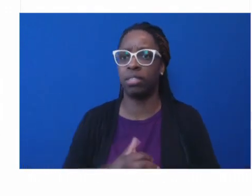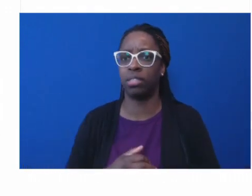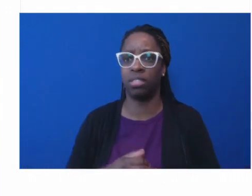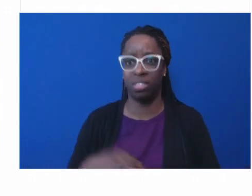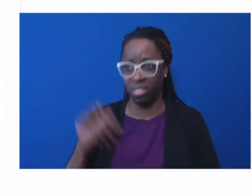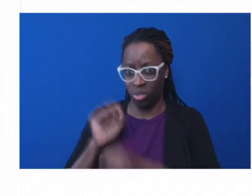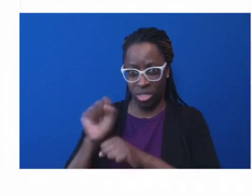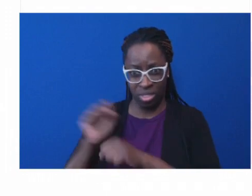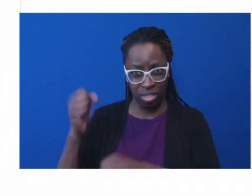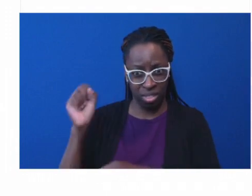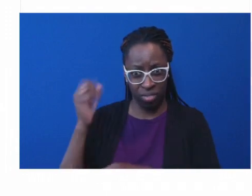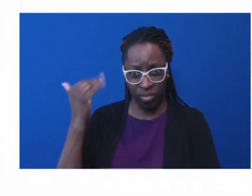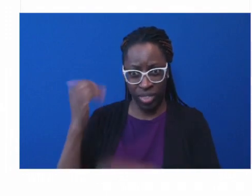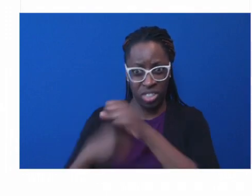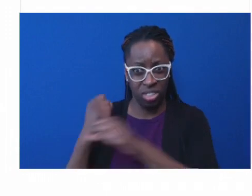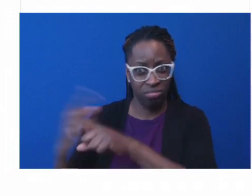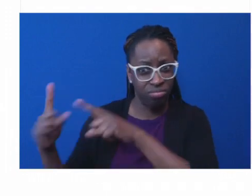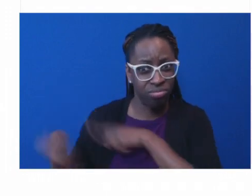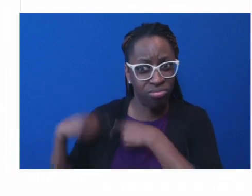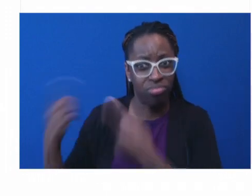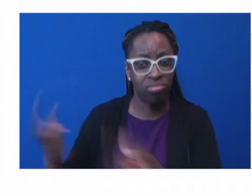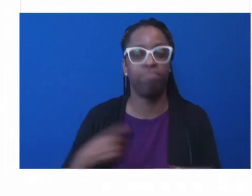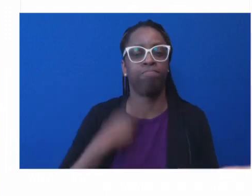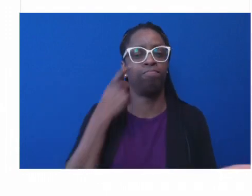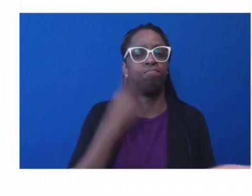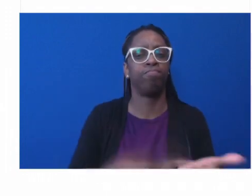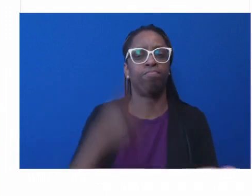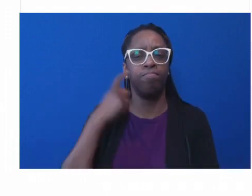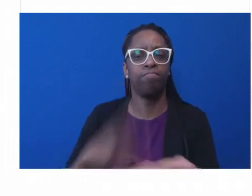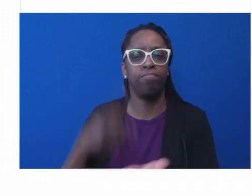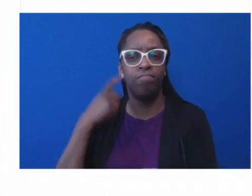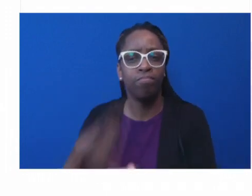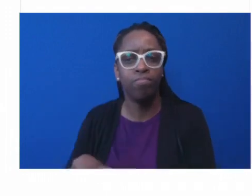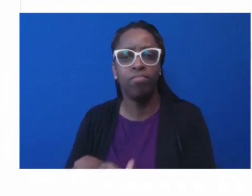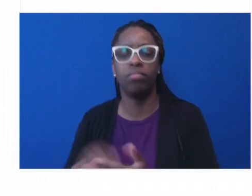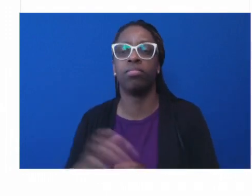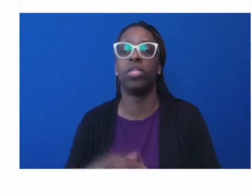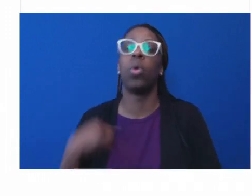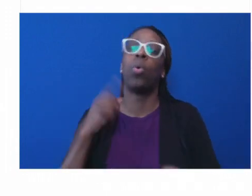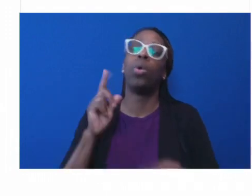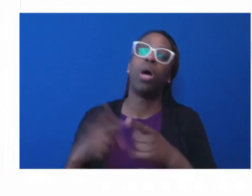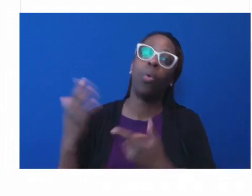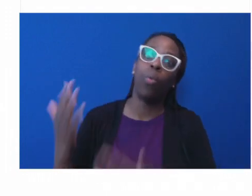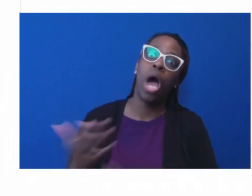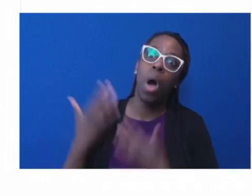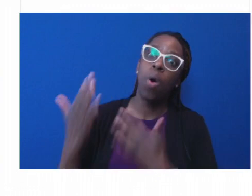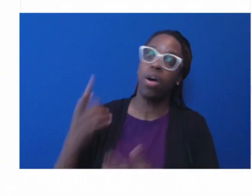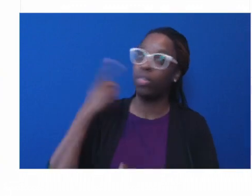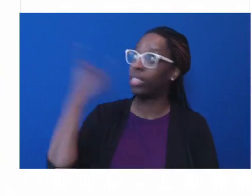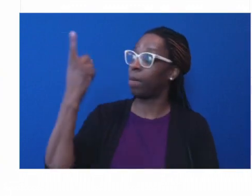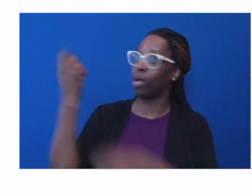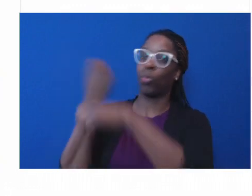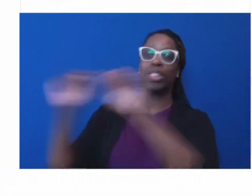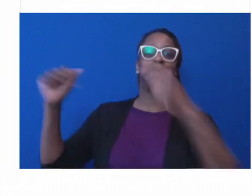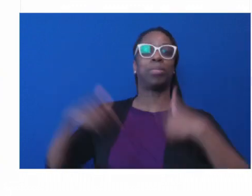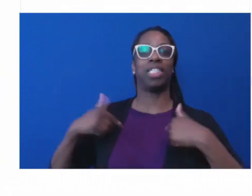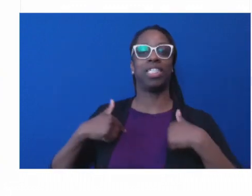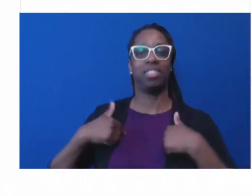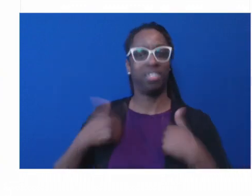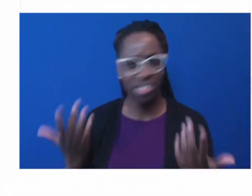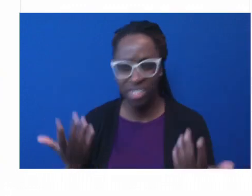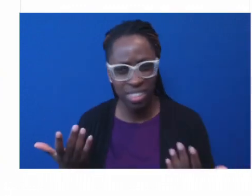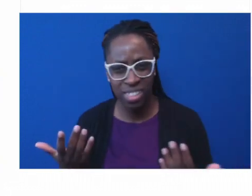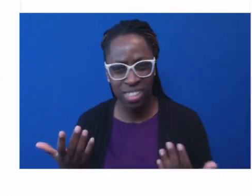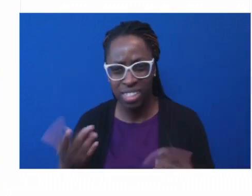nor do we want to wait to be saved. We want to partner and engage. So if there's the proper